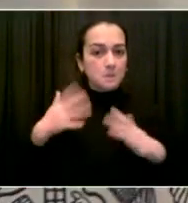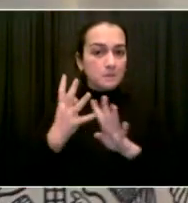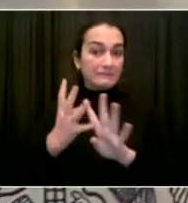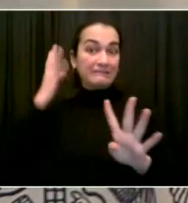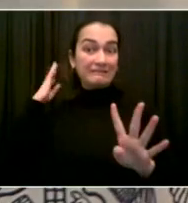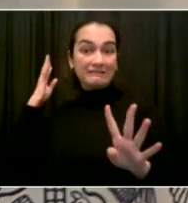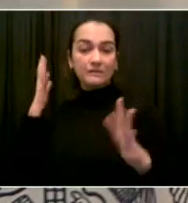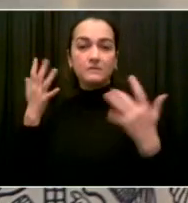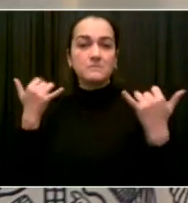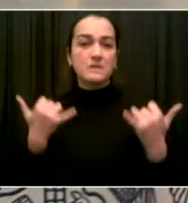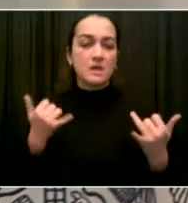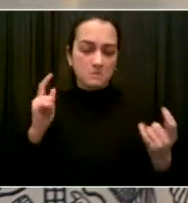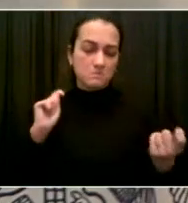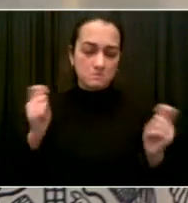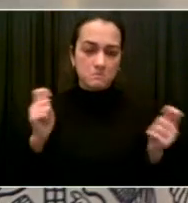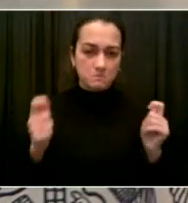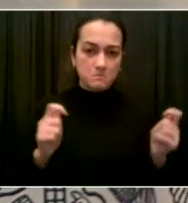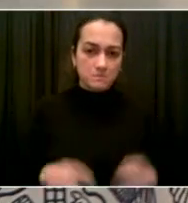Juliet.